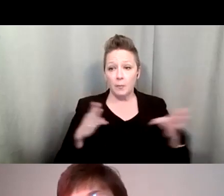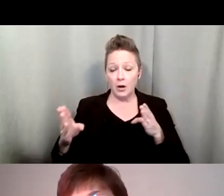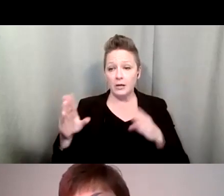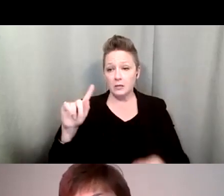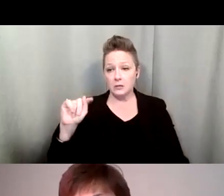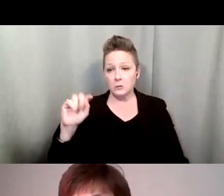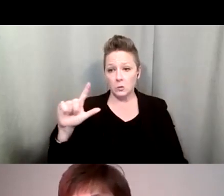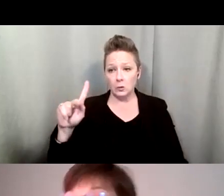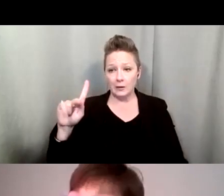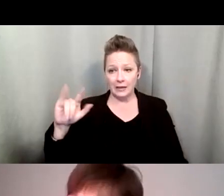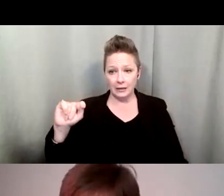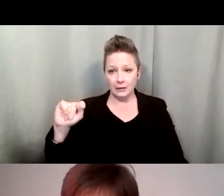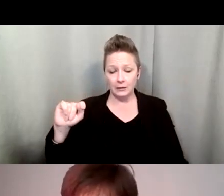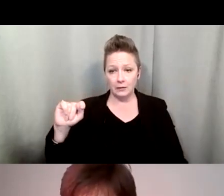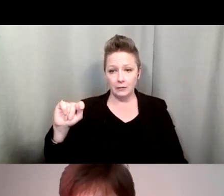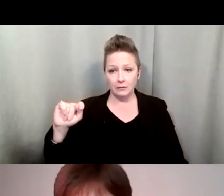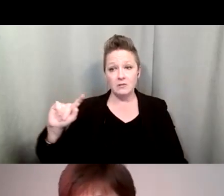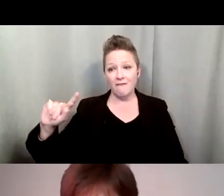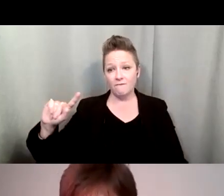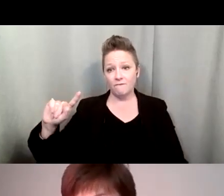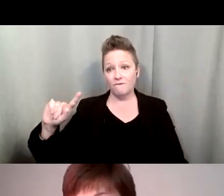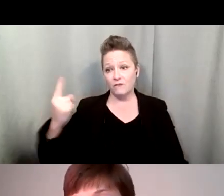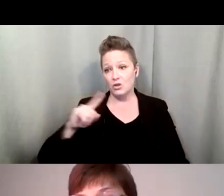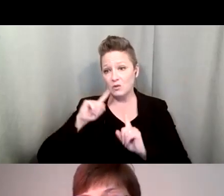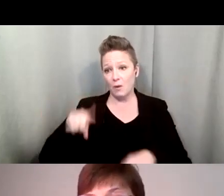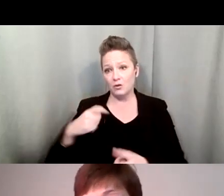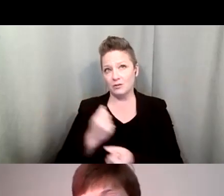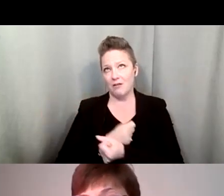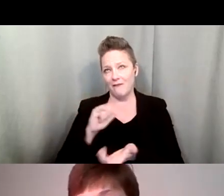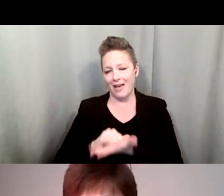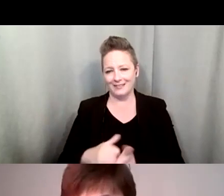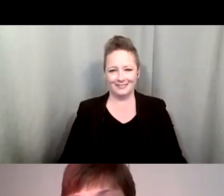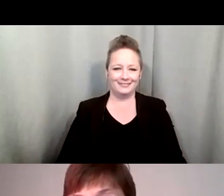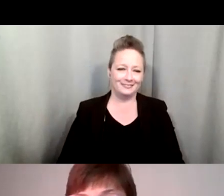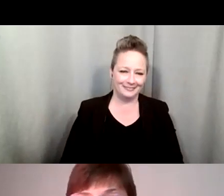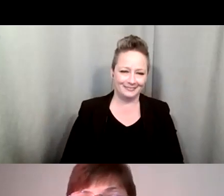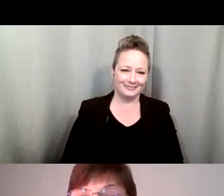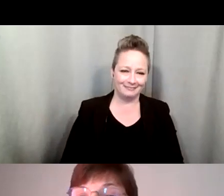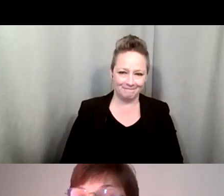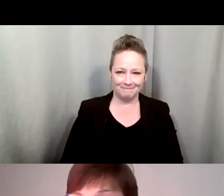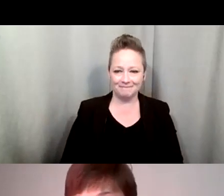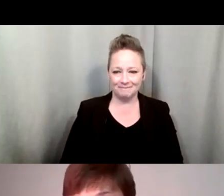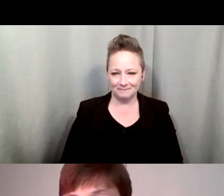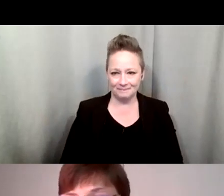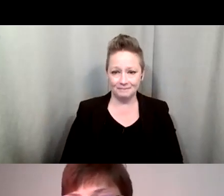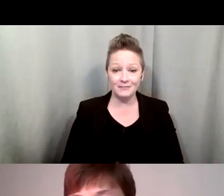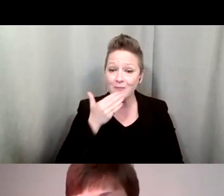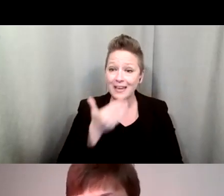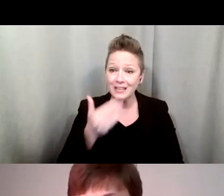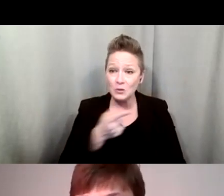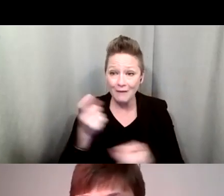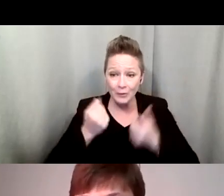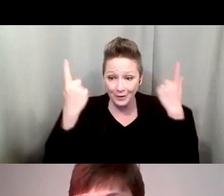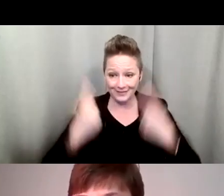that first responders actually really love to have a copy in their the gold bag. Thank you, everyone.